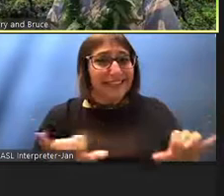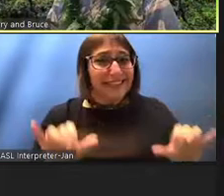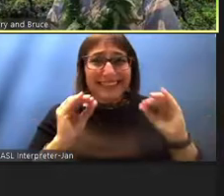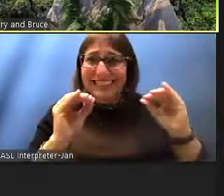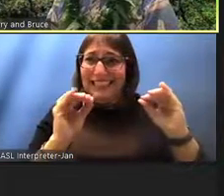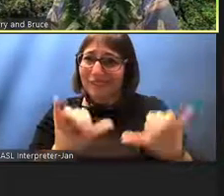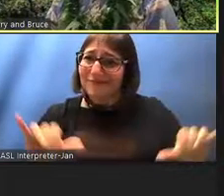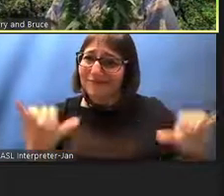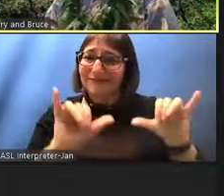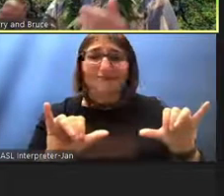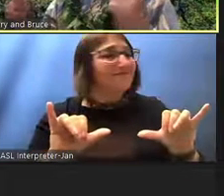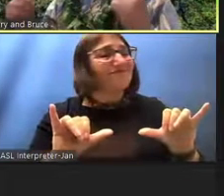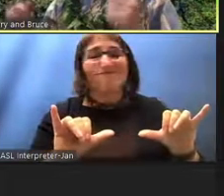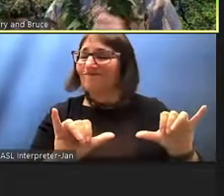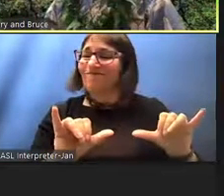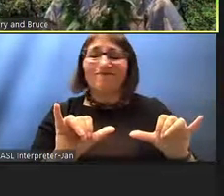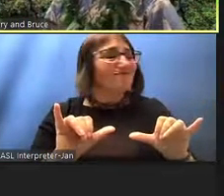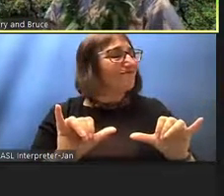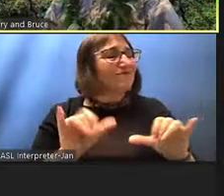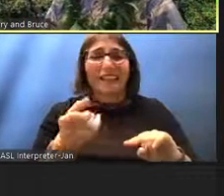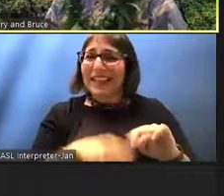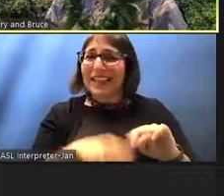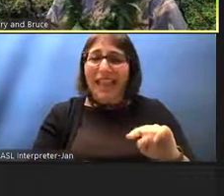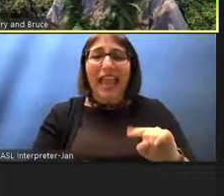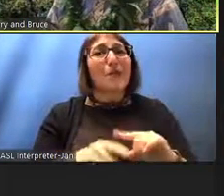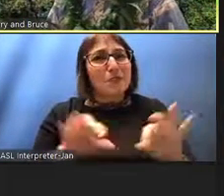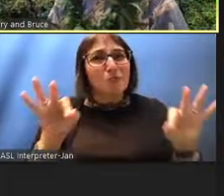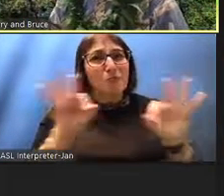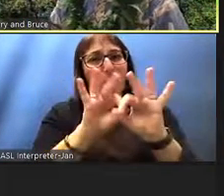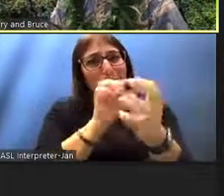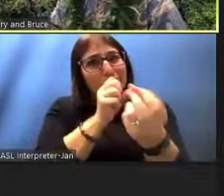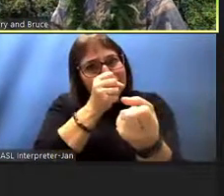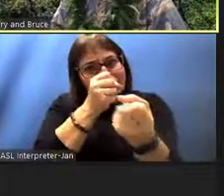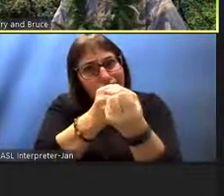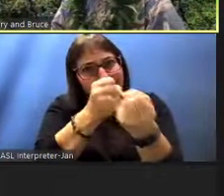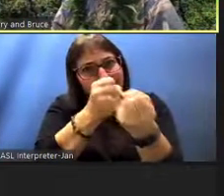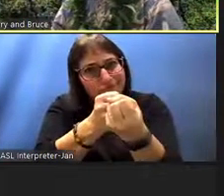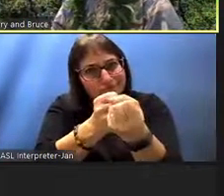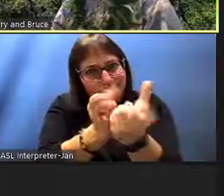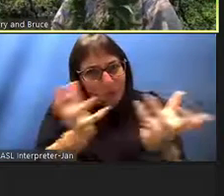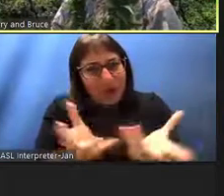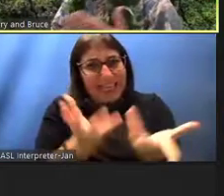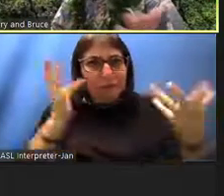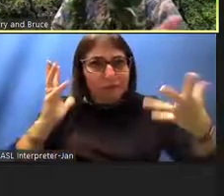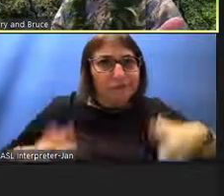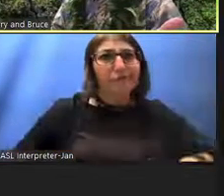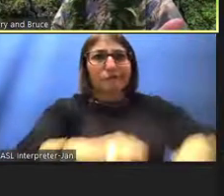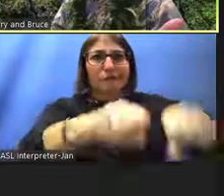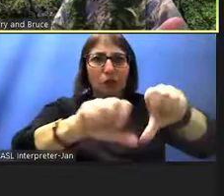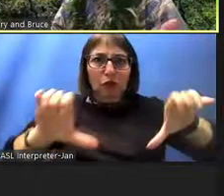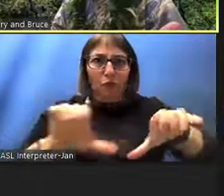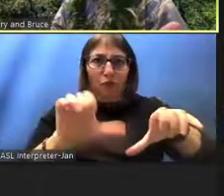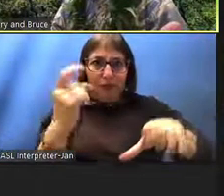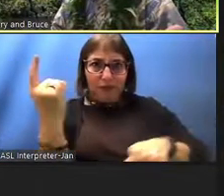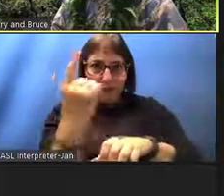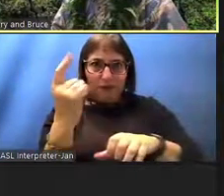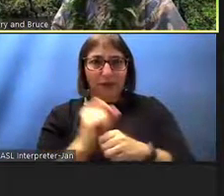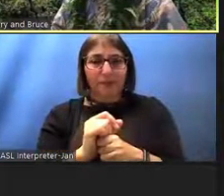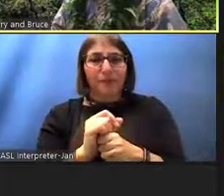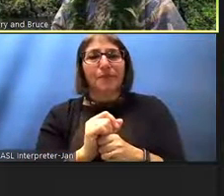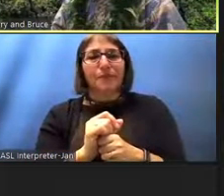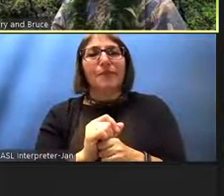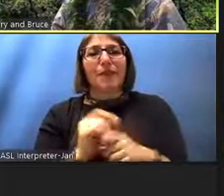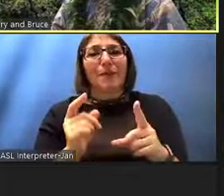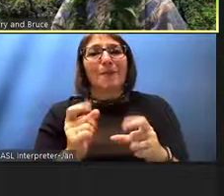and being, you know, champions about it in that way, we had to do something and very basically returning the